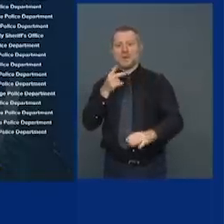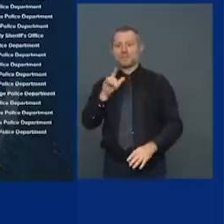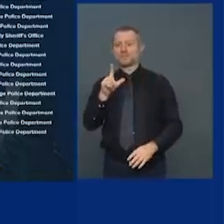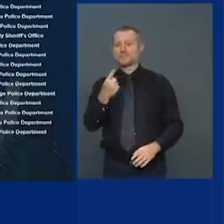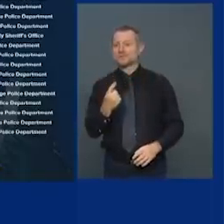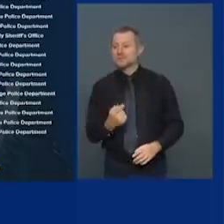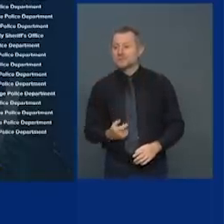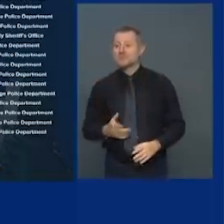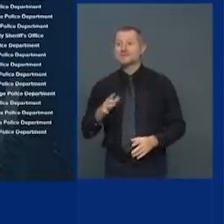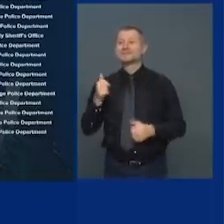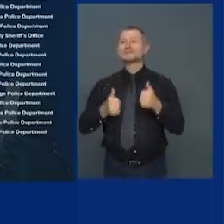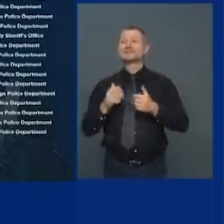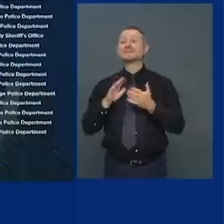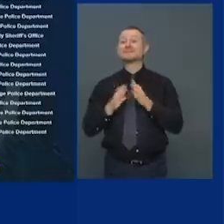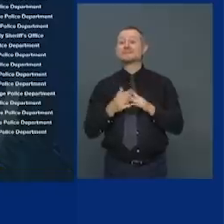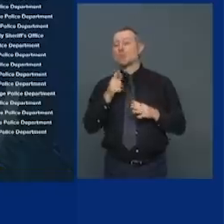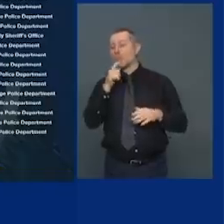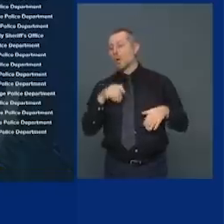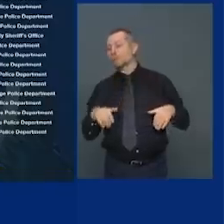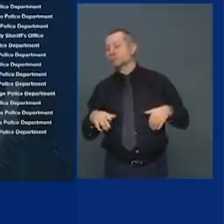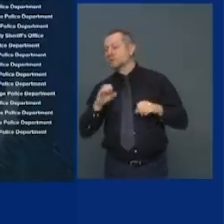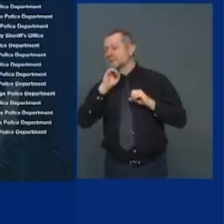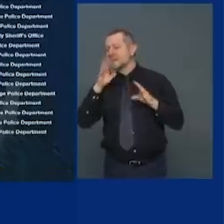New York City